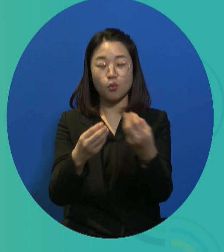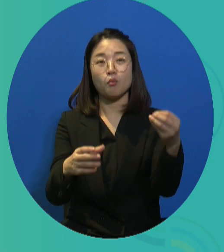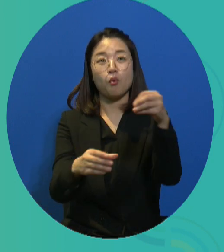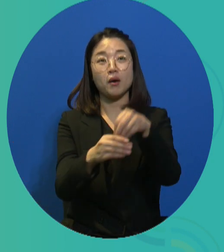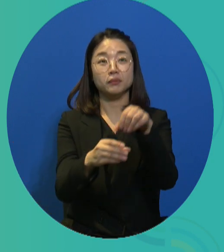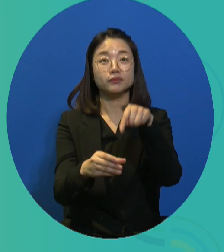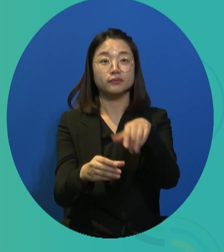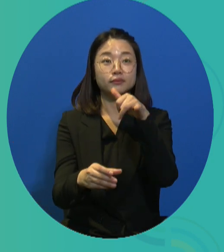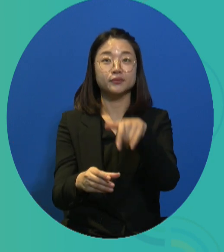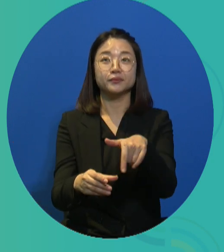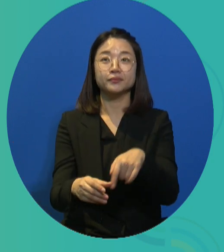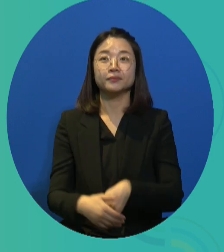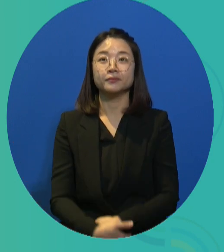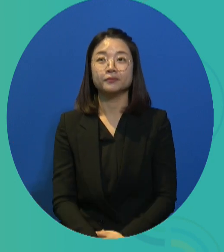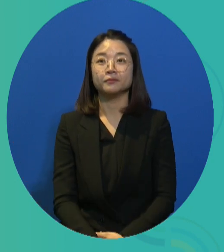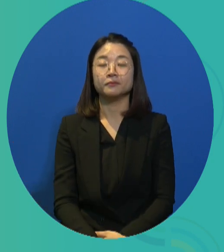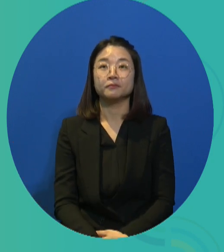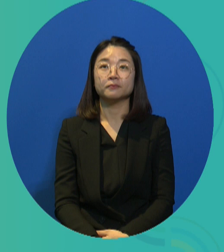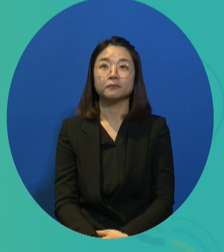other kinds of barriers.